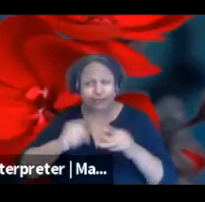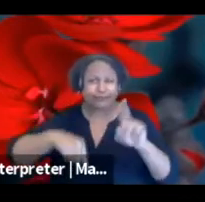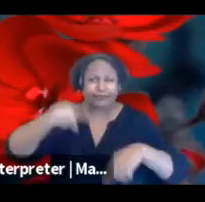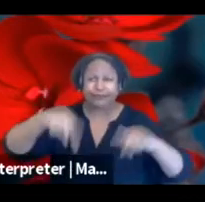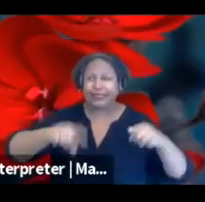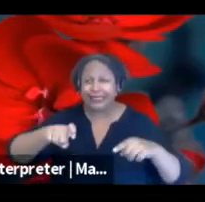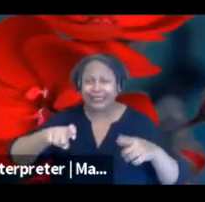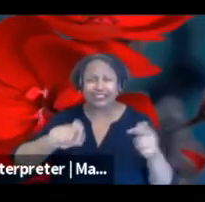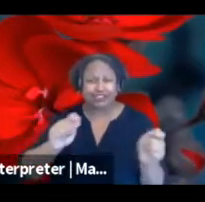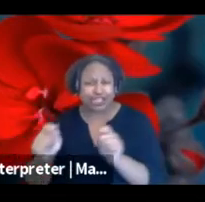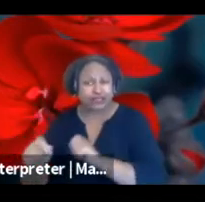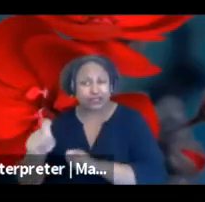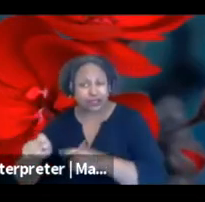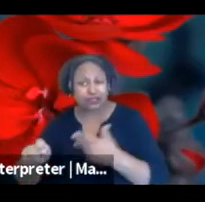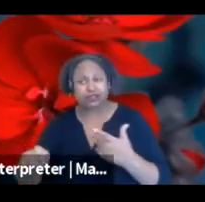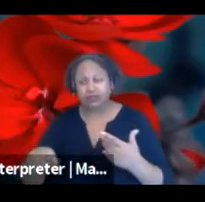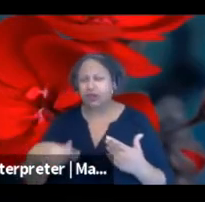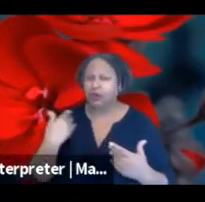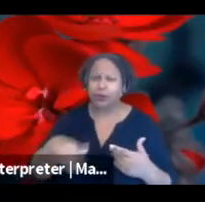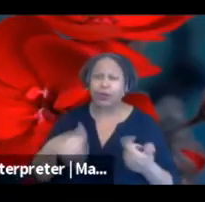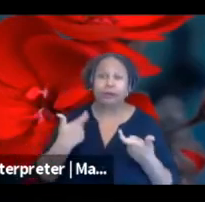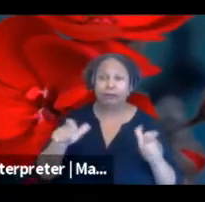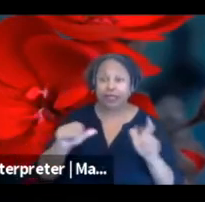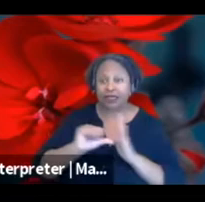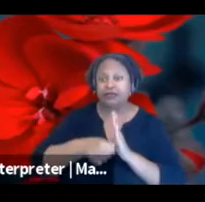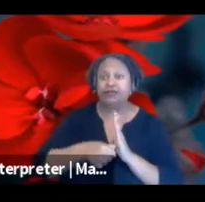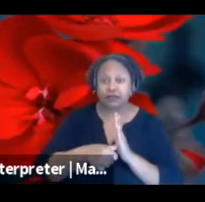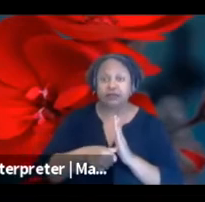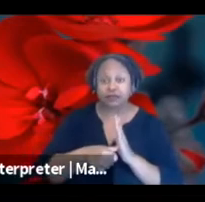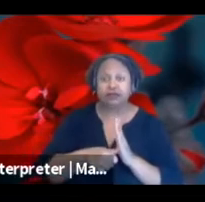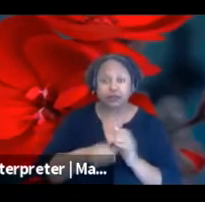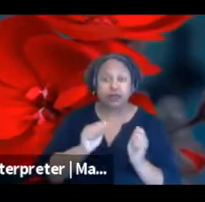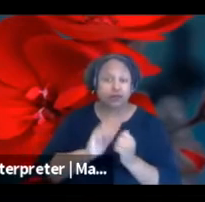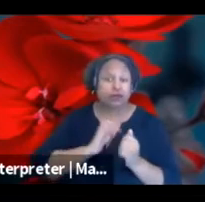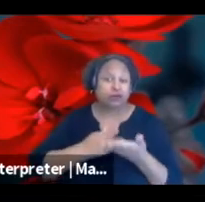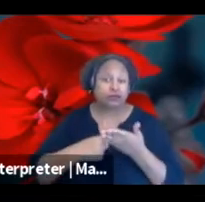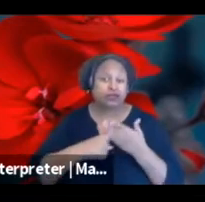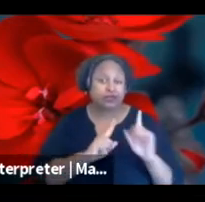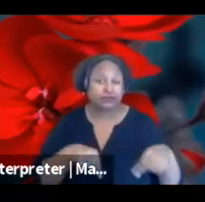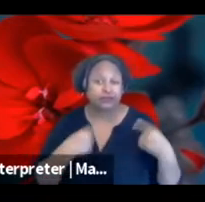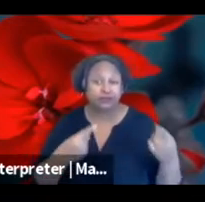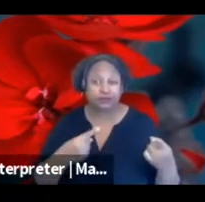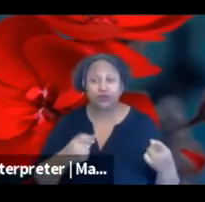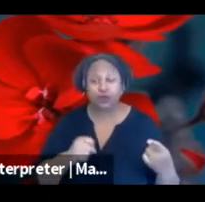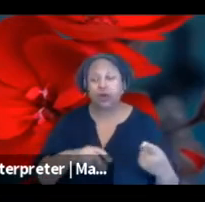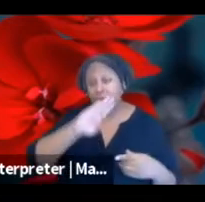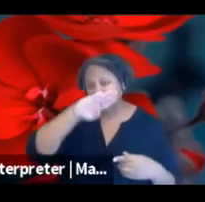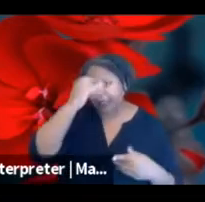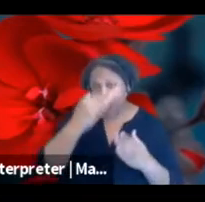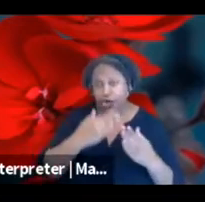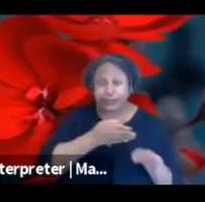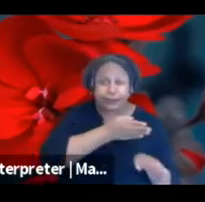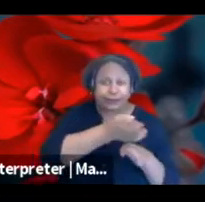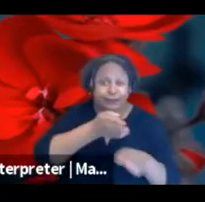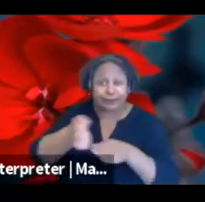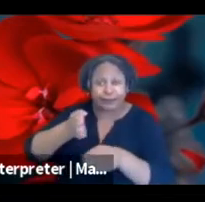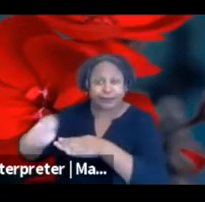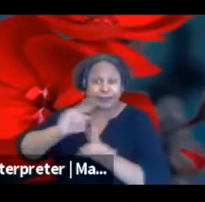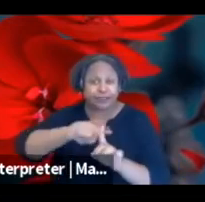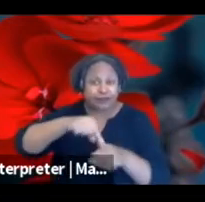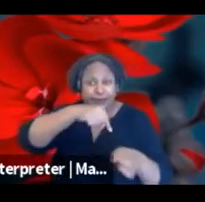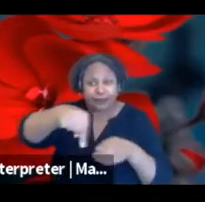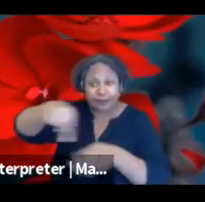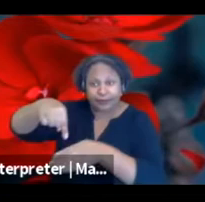an emphasis in the conversations that we were having. So Black artists across disciplines agreed that audience